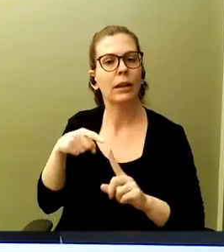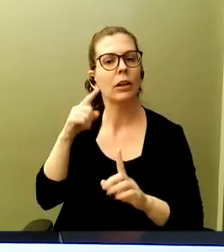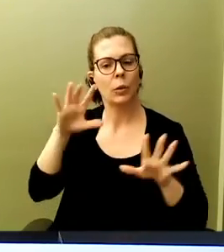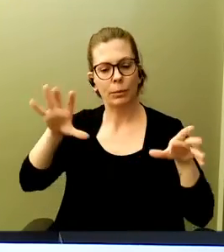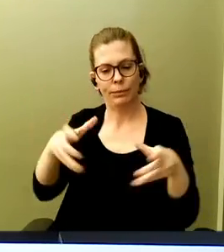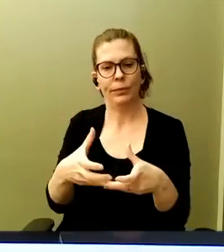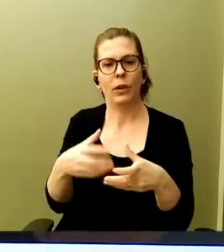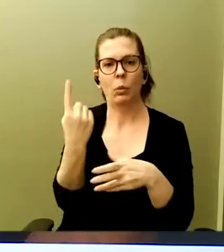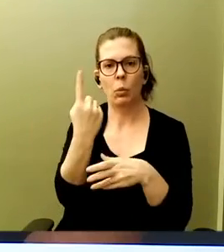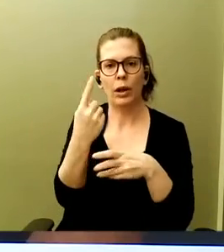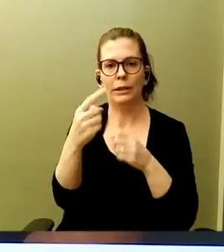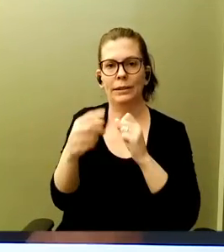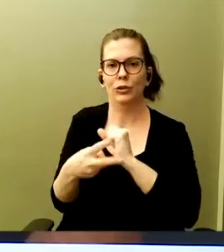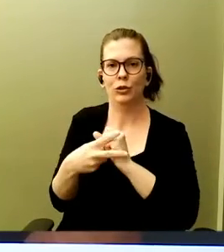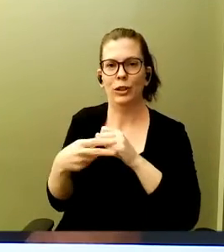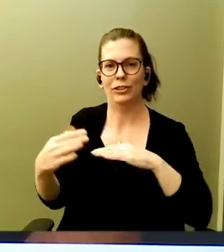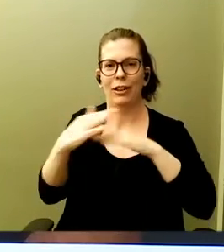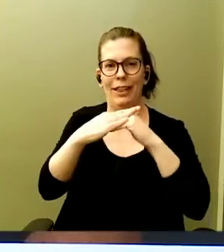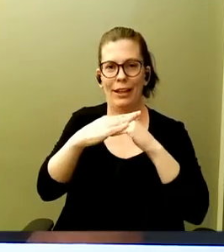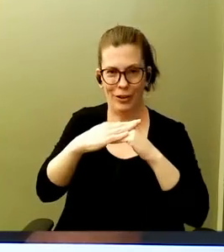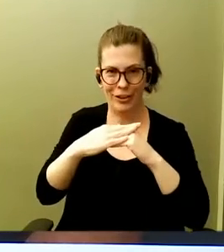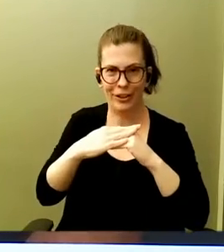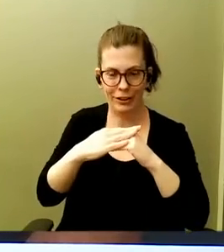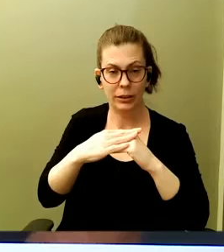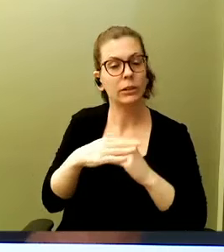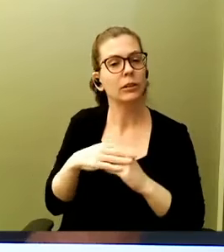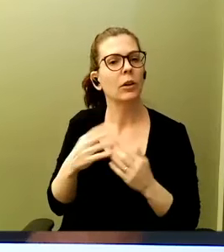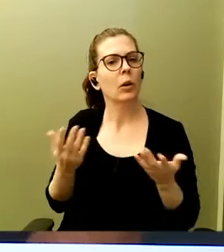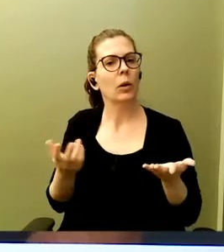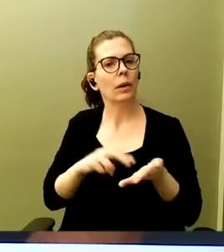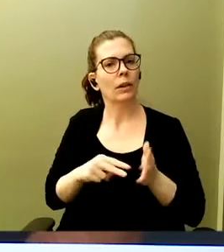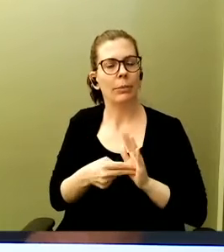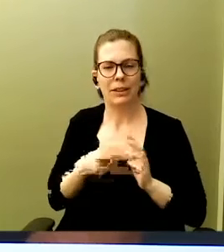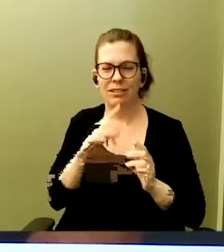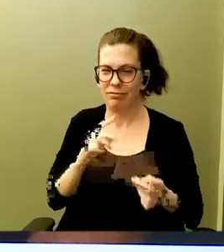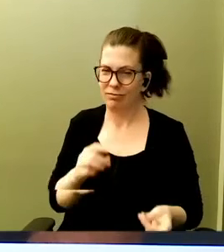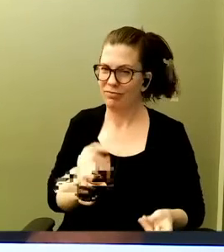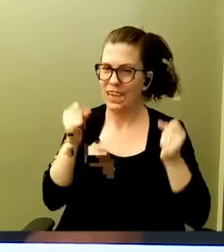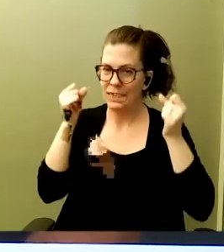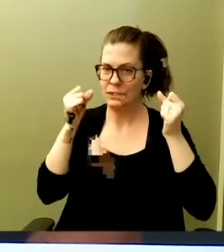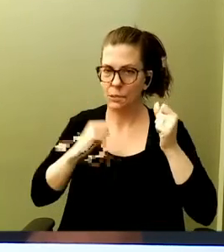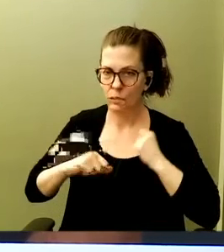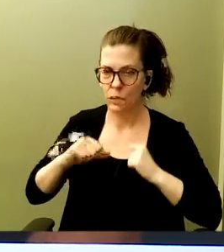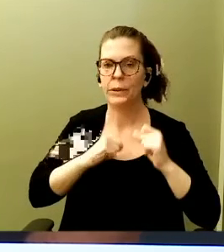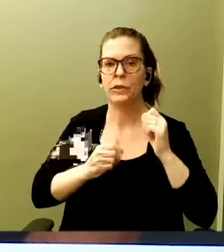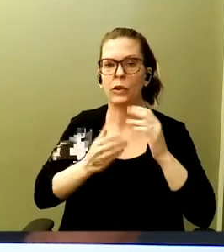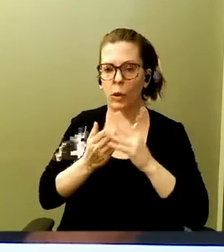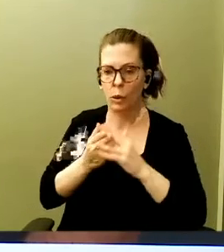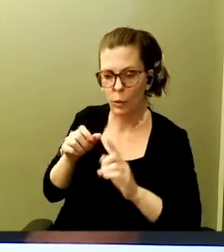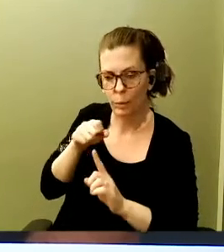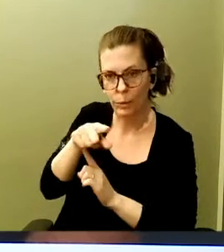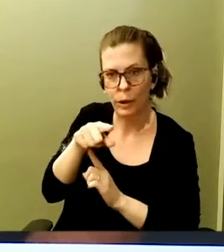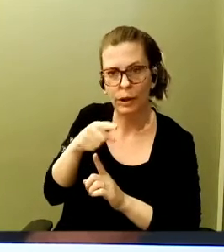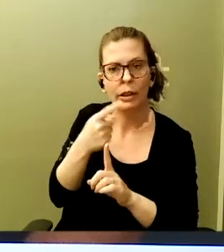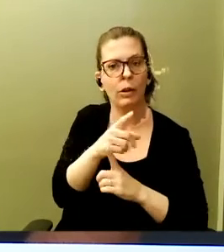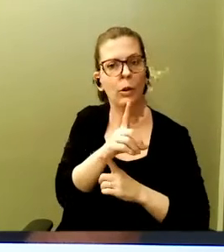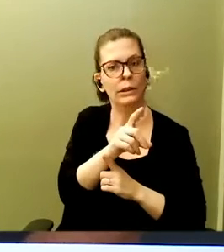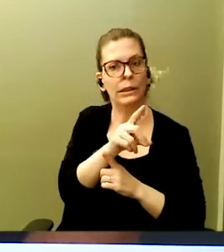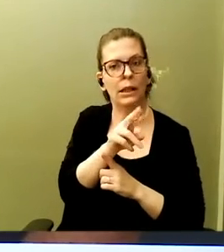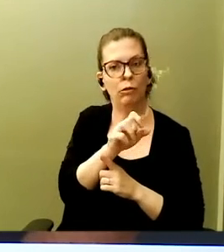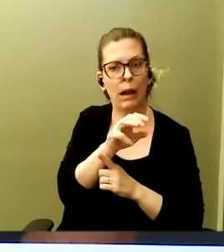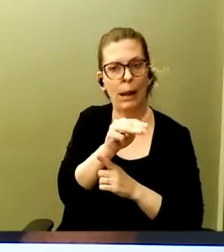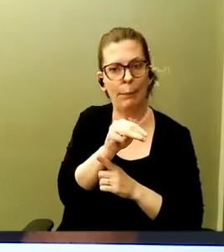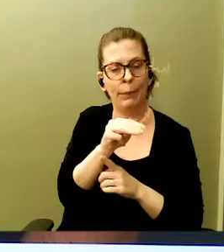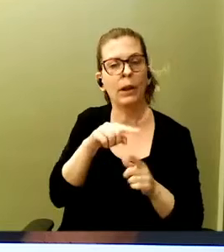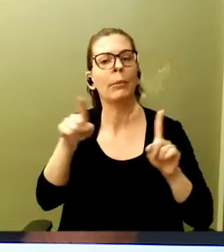What that gives us is very fast performance and throughput, which you'd get in DRAM, but the persistence and